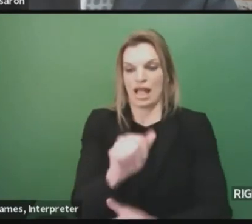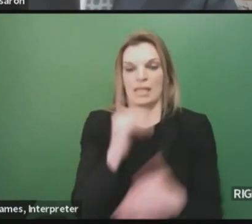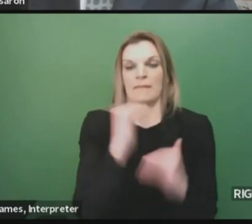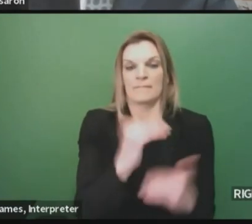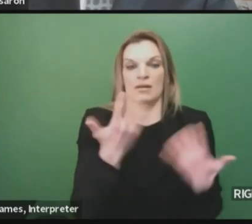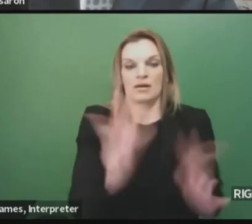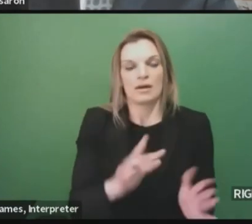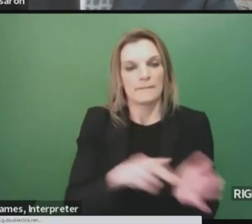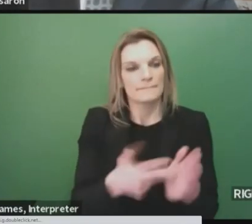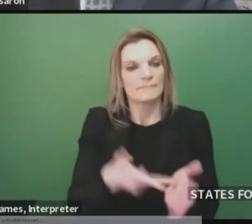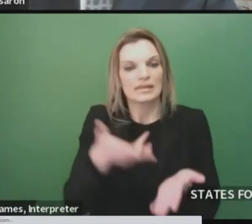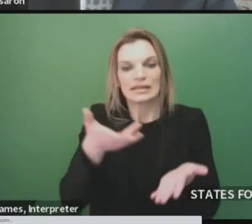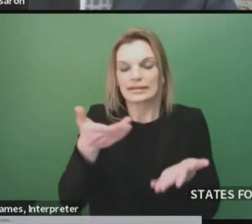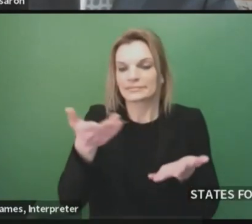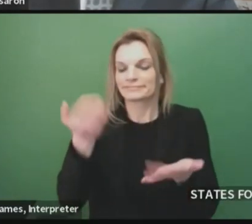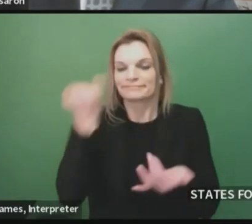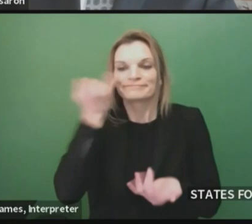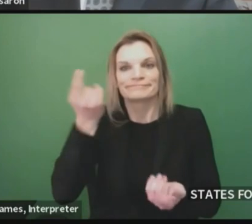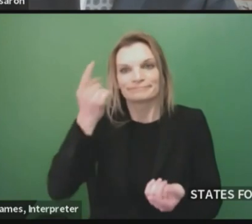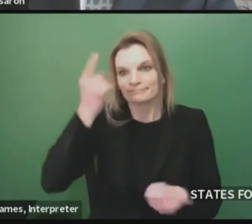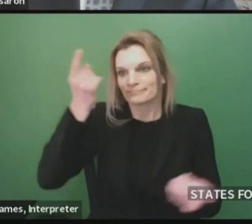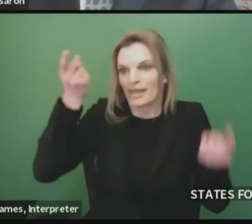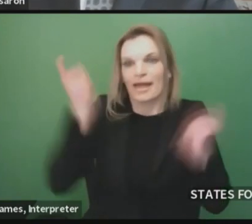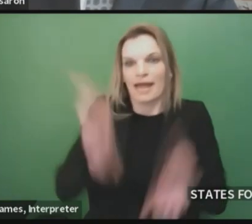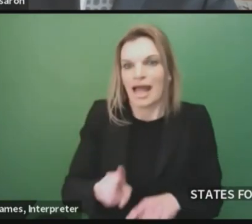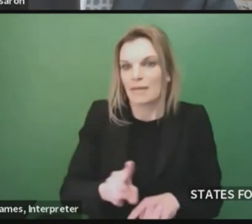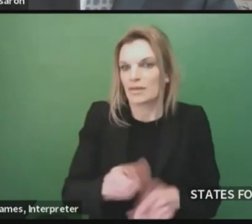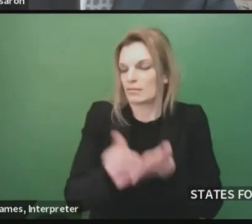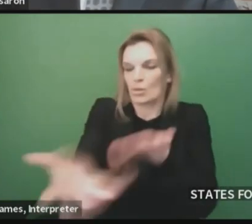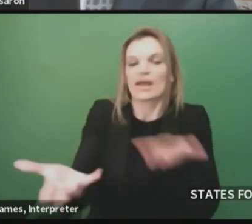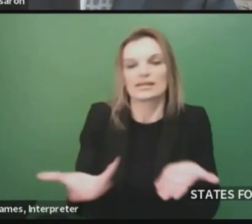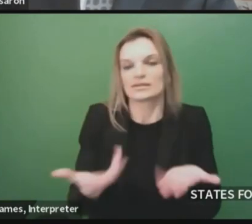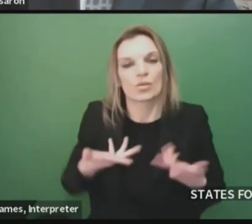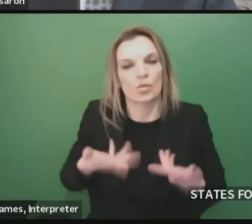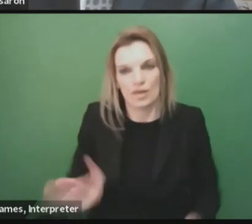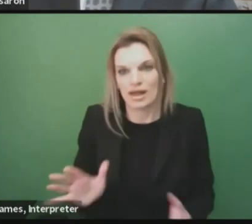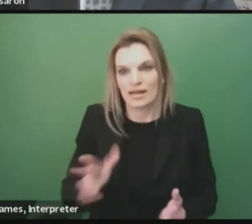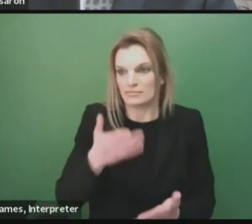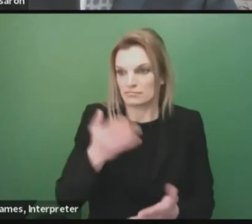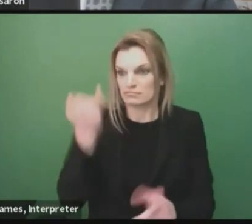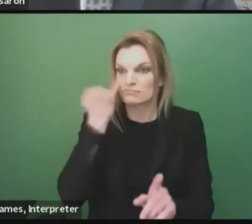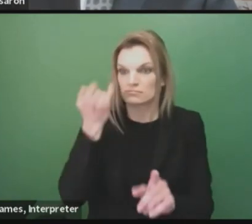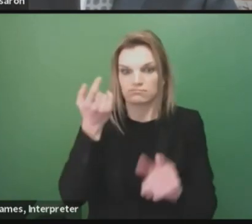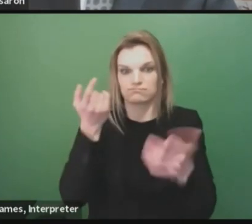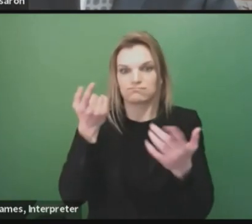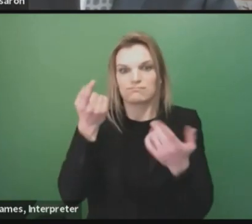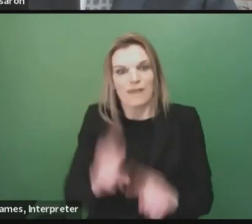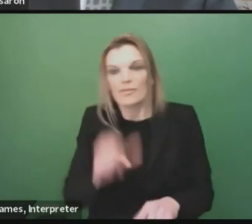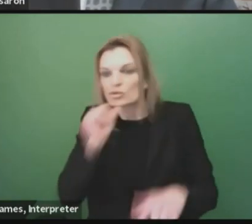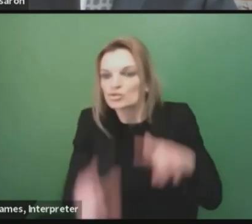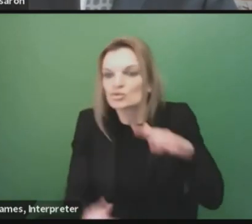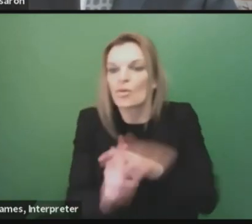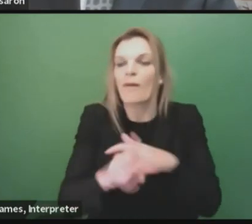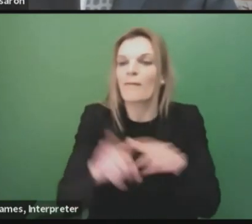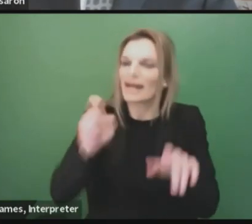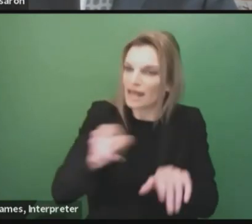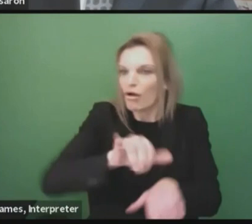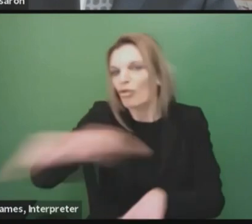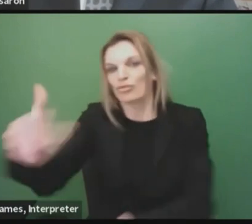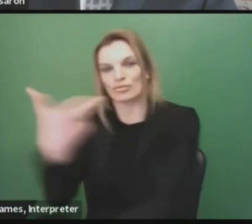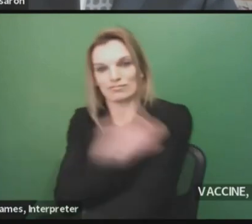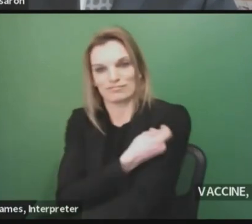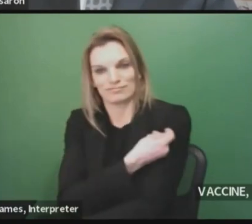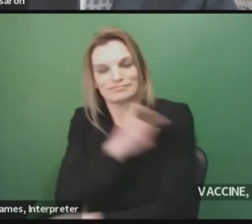rendering a vaccine, you know, useless because there wasn't someone in the specific eligible group and